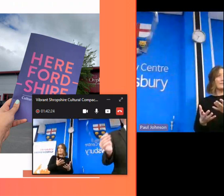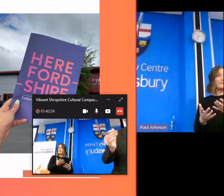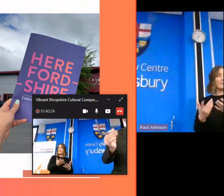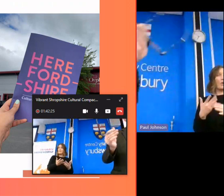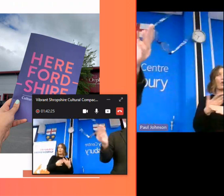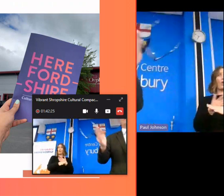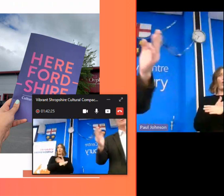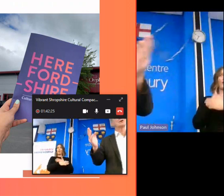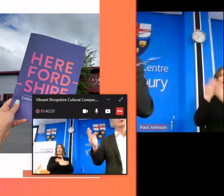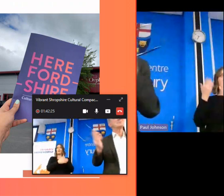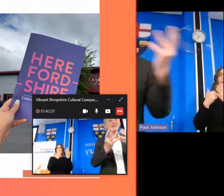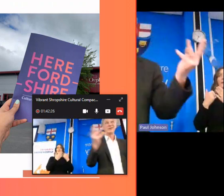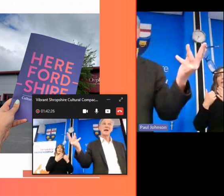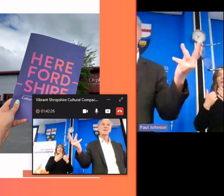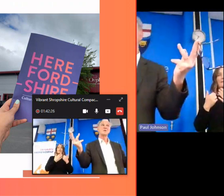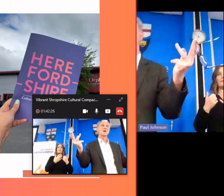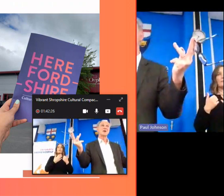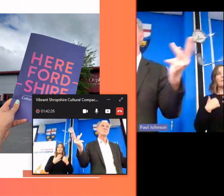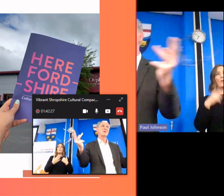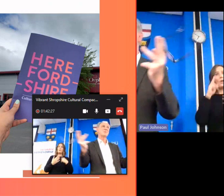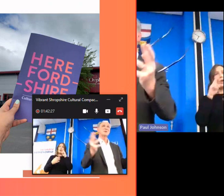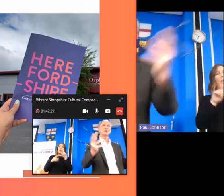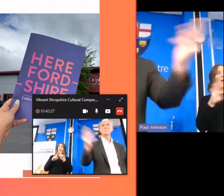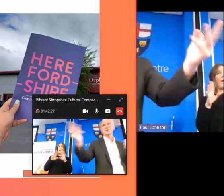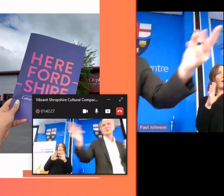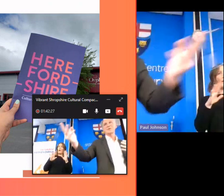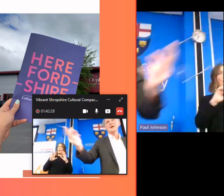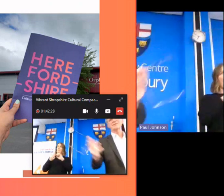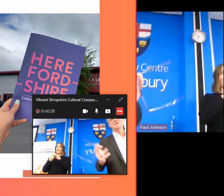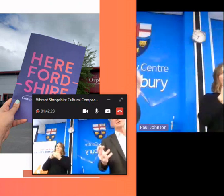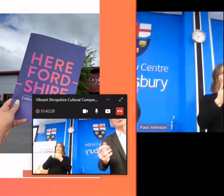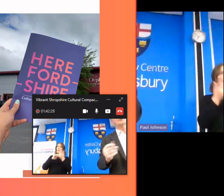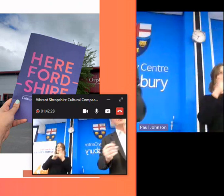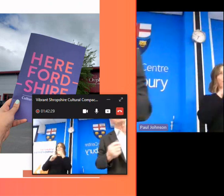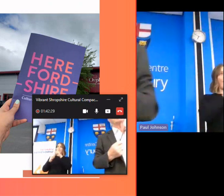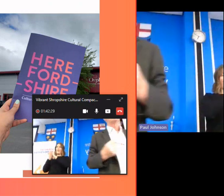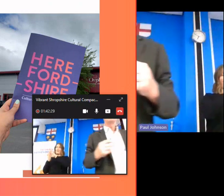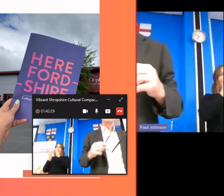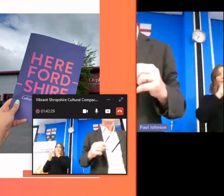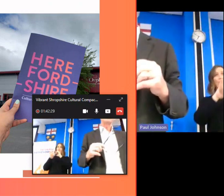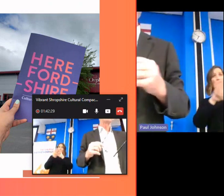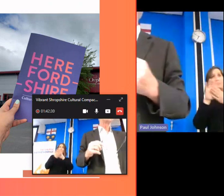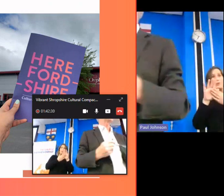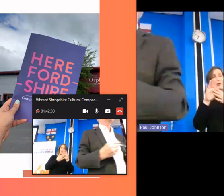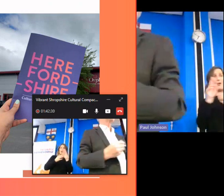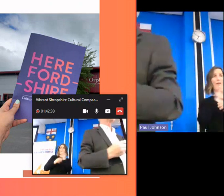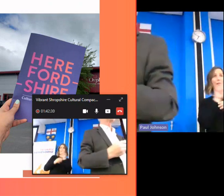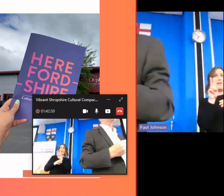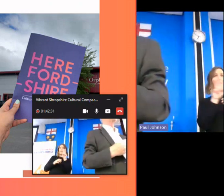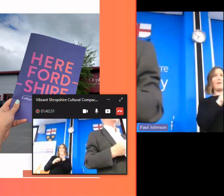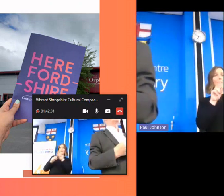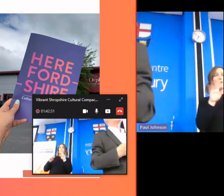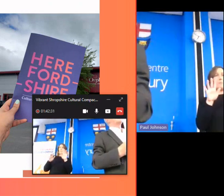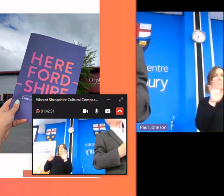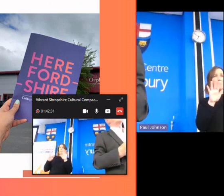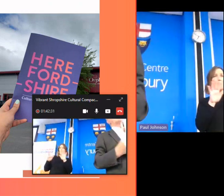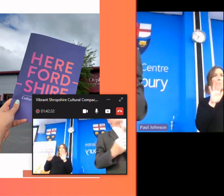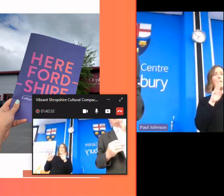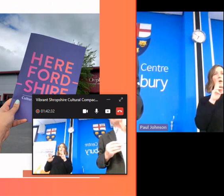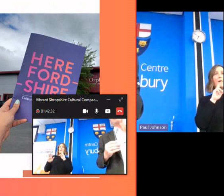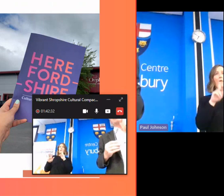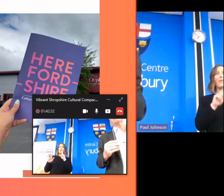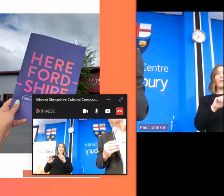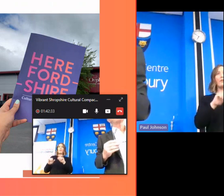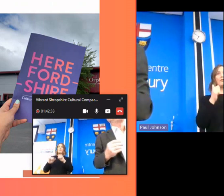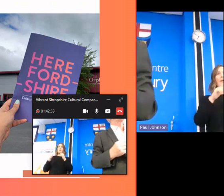um a bit more involved with shropshire that looked like there was going to be a partnership between herefordshire and shropshire and i think at the time the um the program